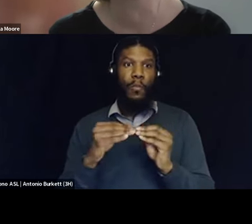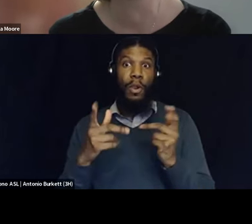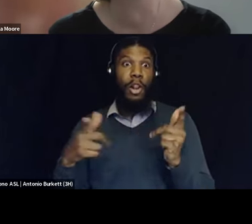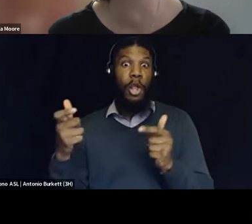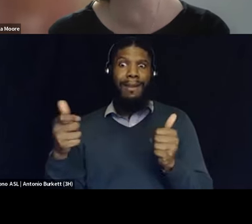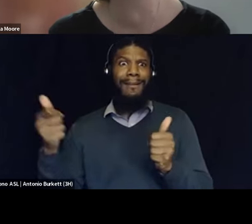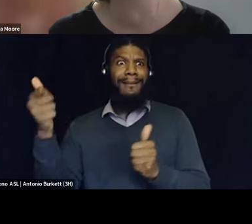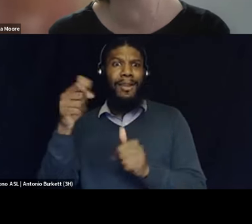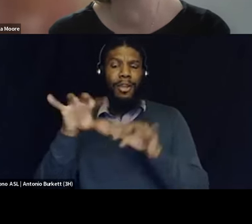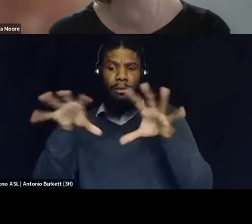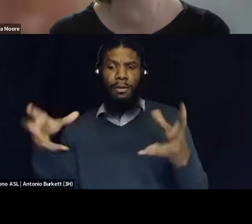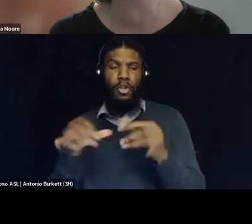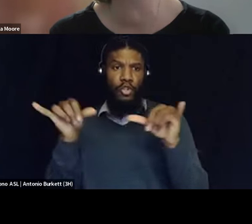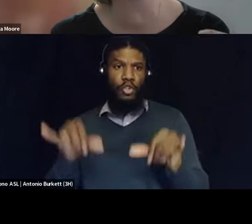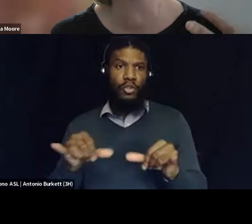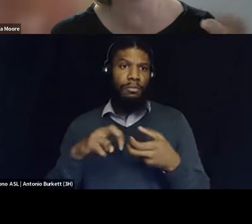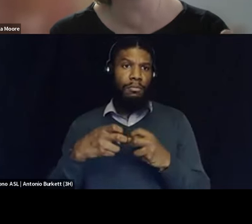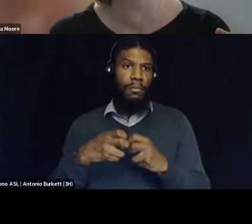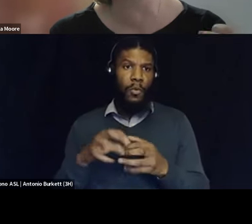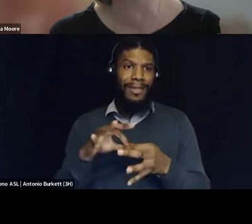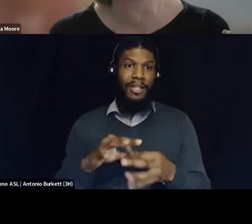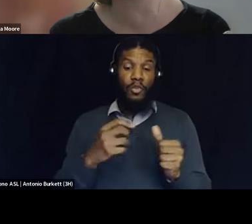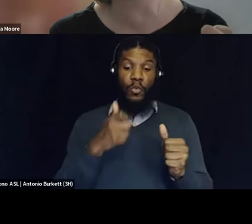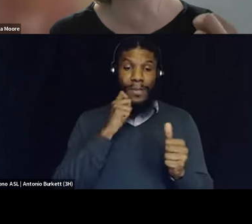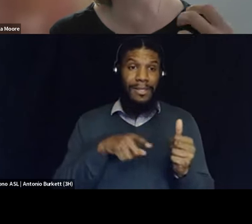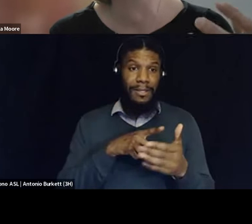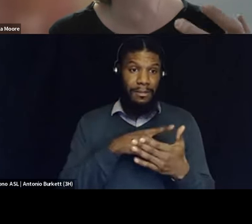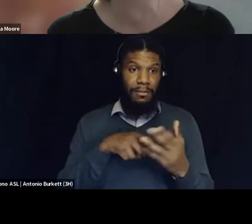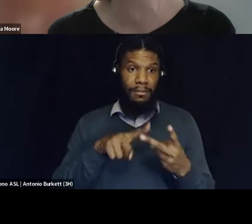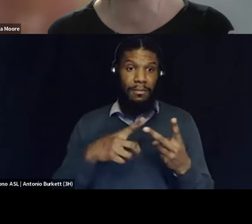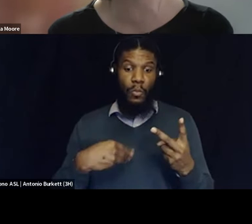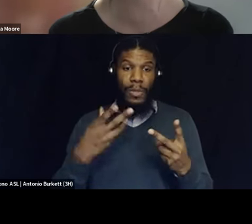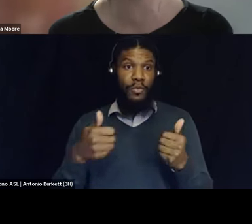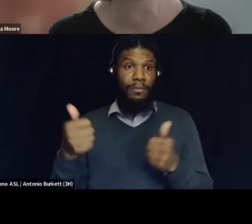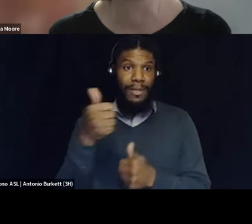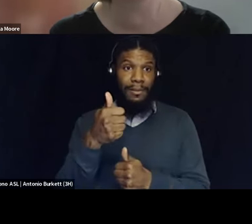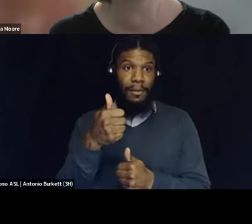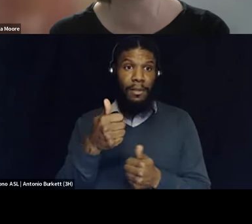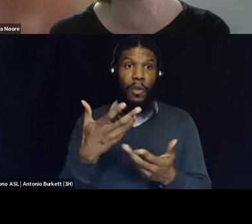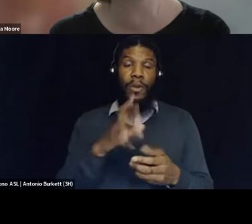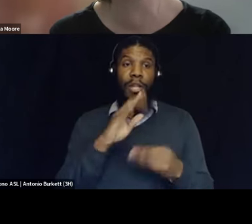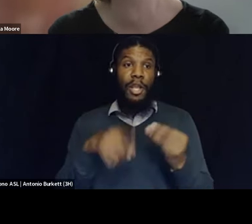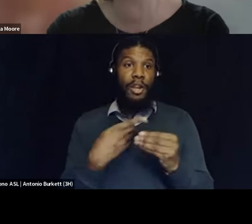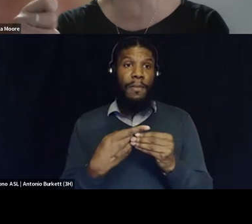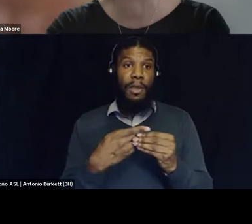issues around racism and white supremacy i really want to get into you know and how the the weaponization of surveillance is it's a tool that's